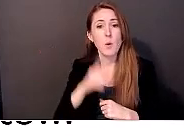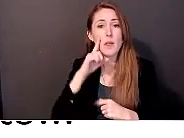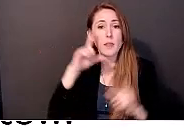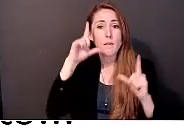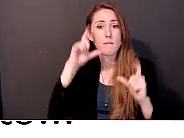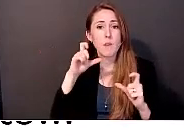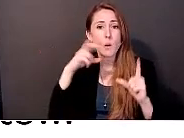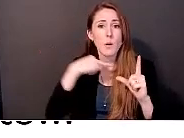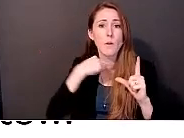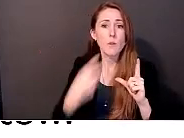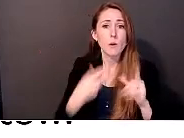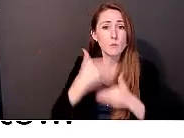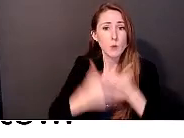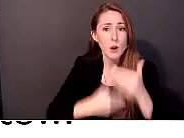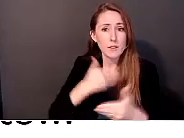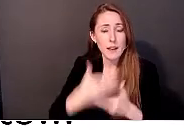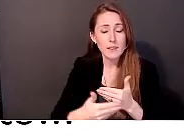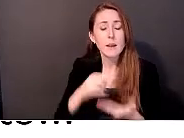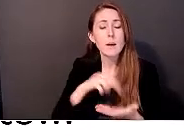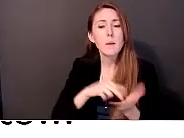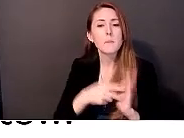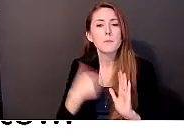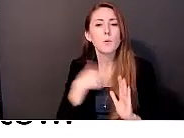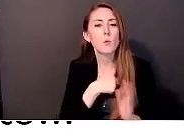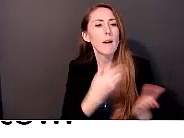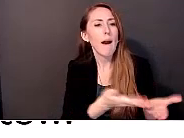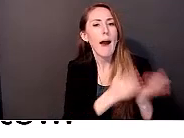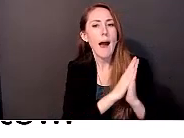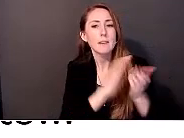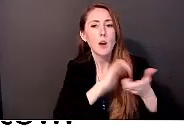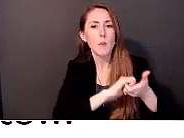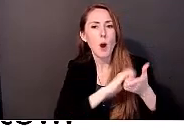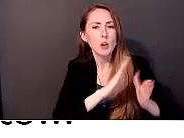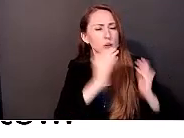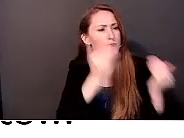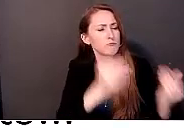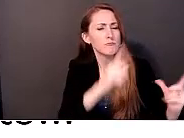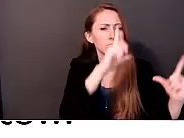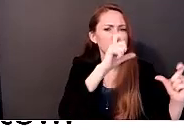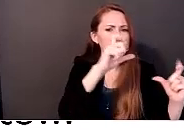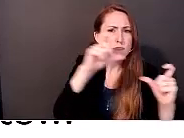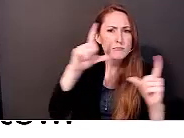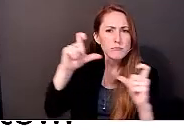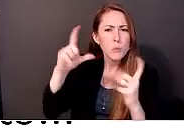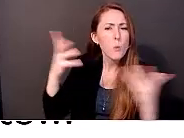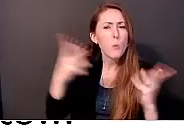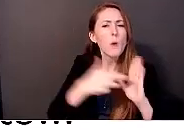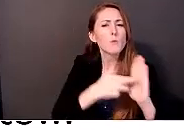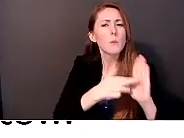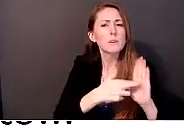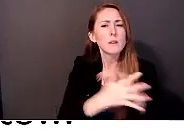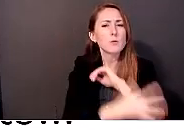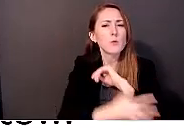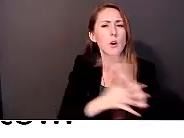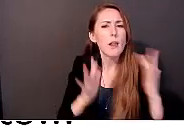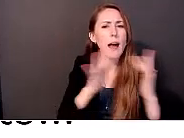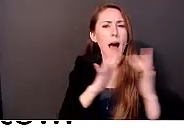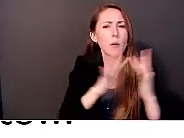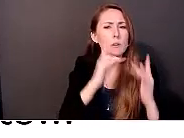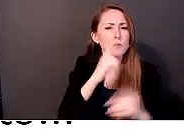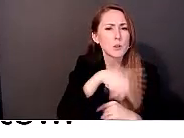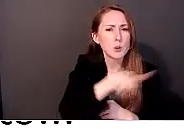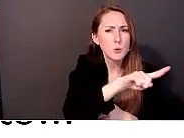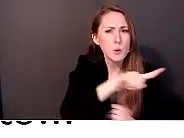it involves asking our partners to take a series of photos that represent rural outreach to them and then using their exact